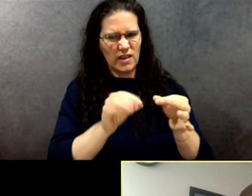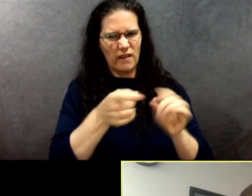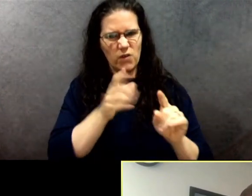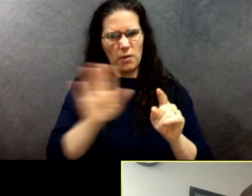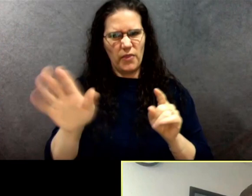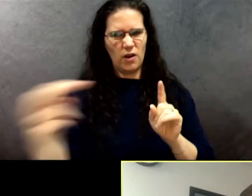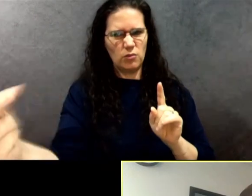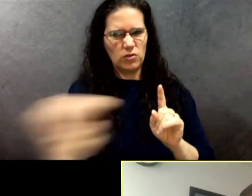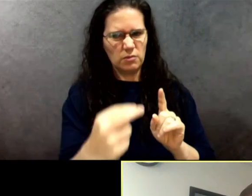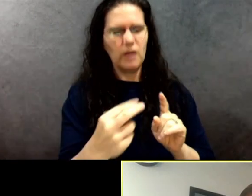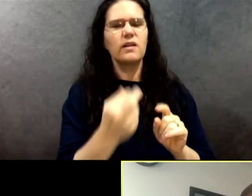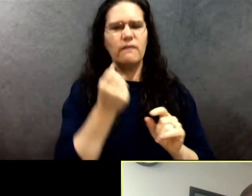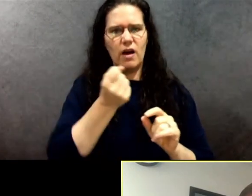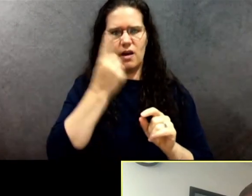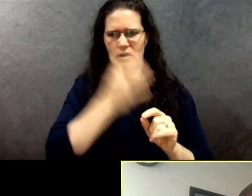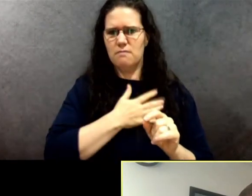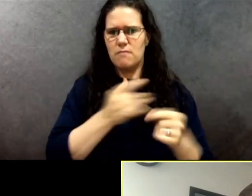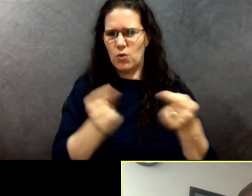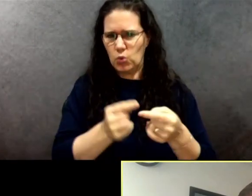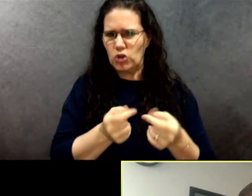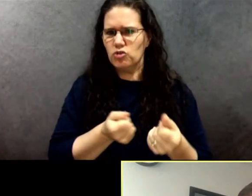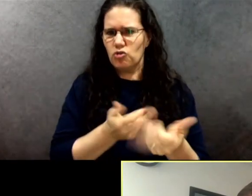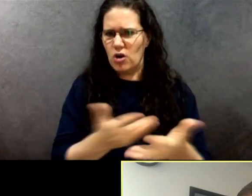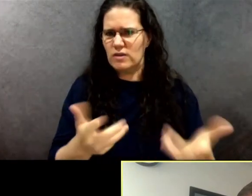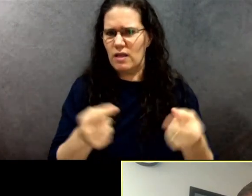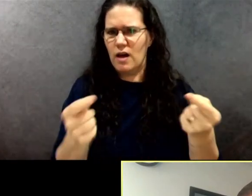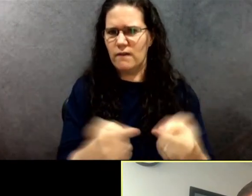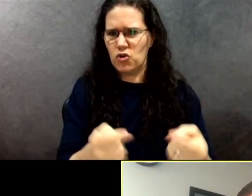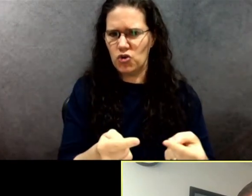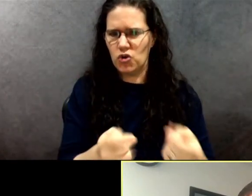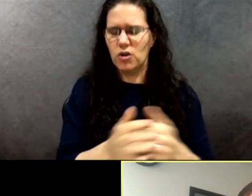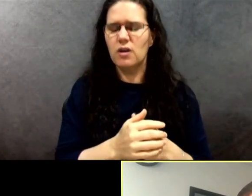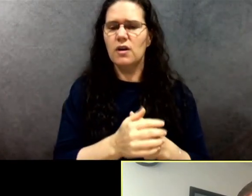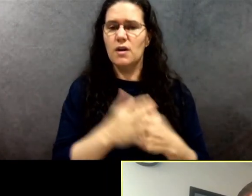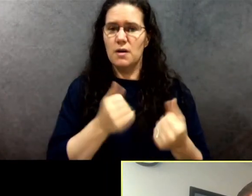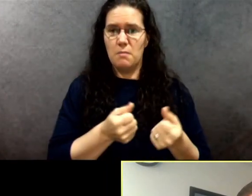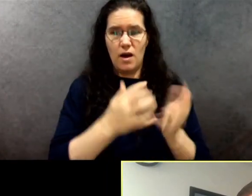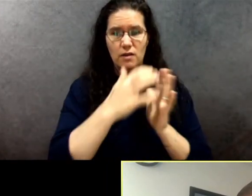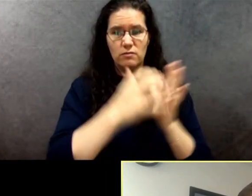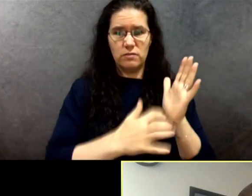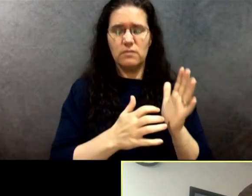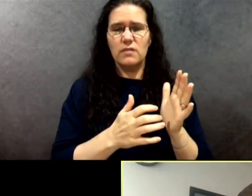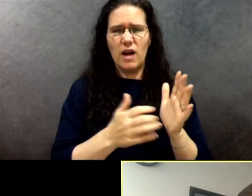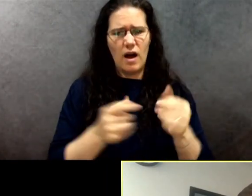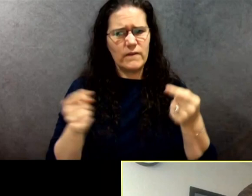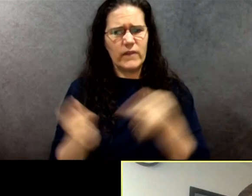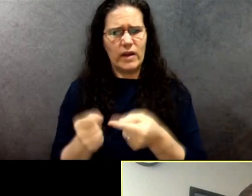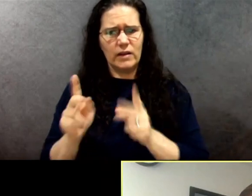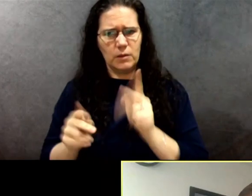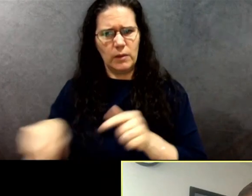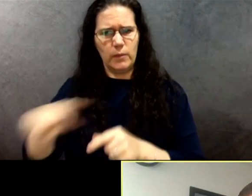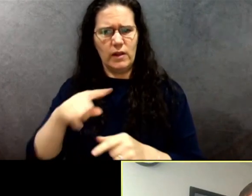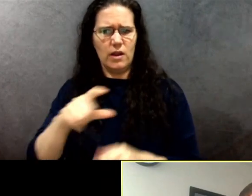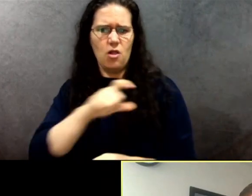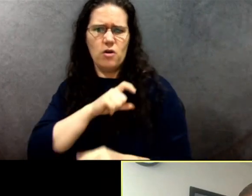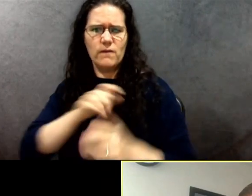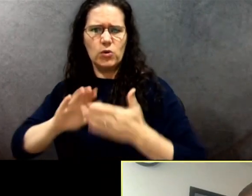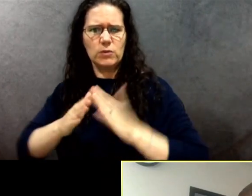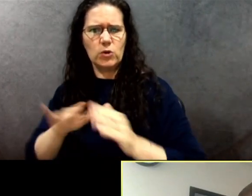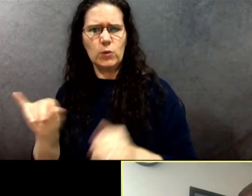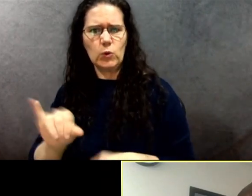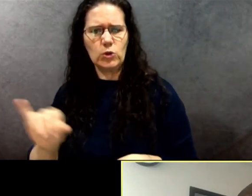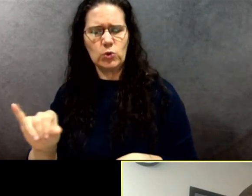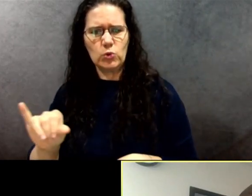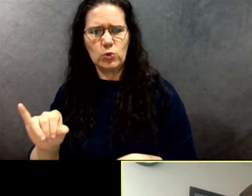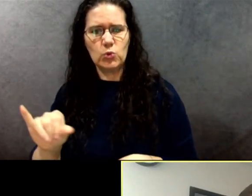words were. I also acknowledge that what I wrote offended many in the law enforcement community as well. Here in Massachusetts, we have